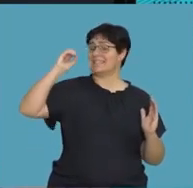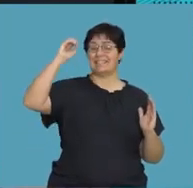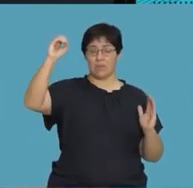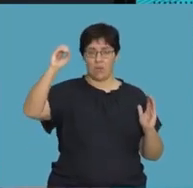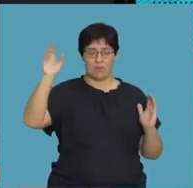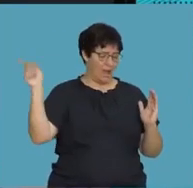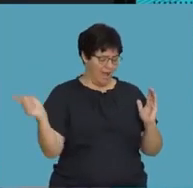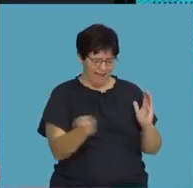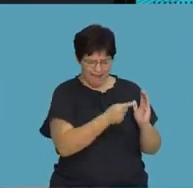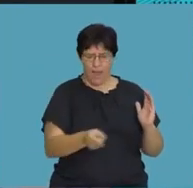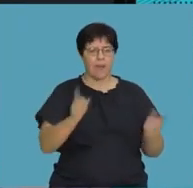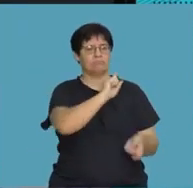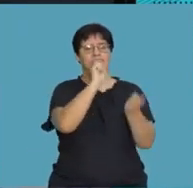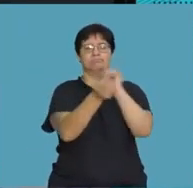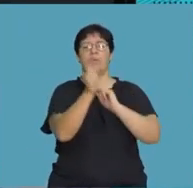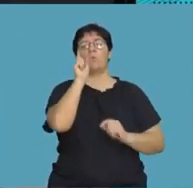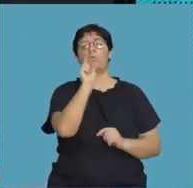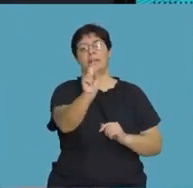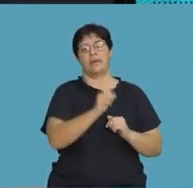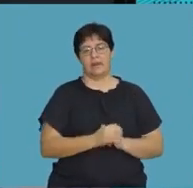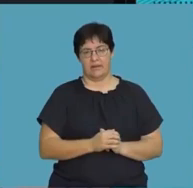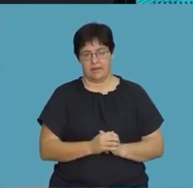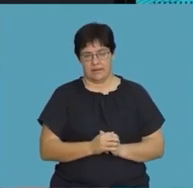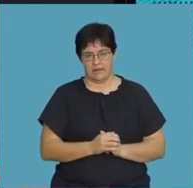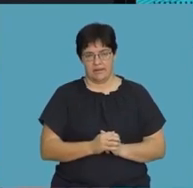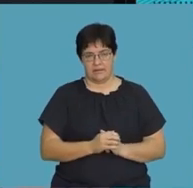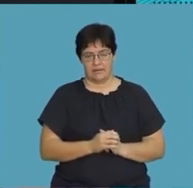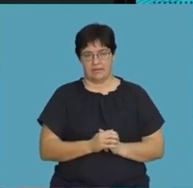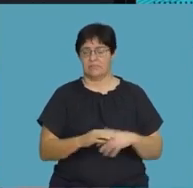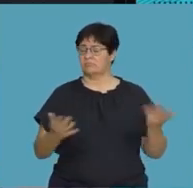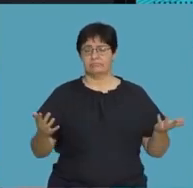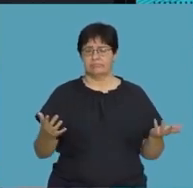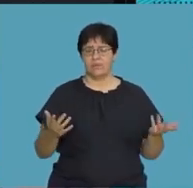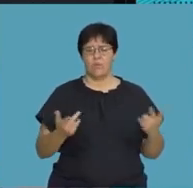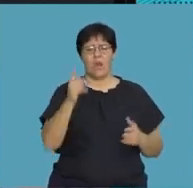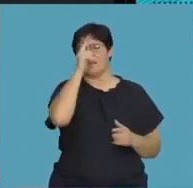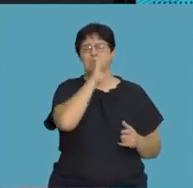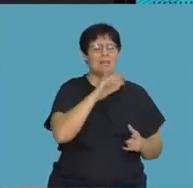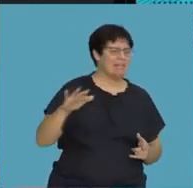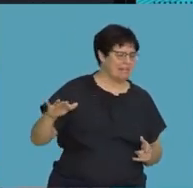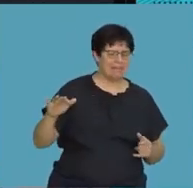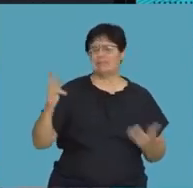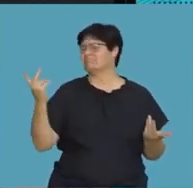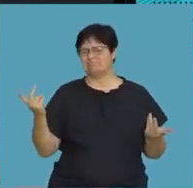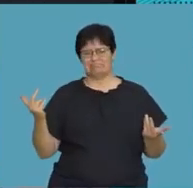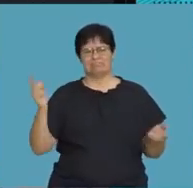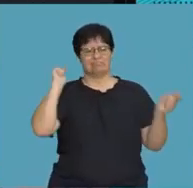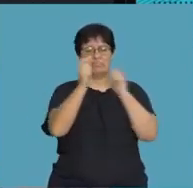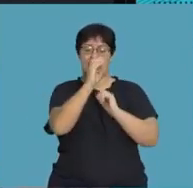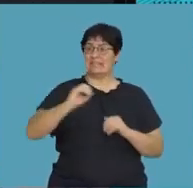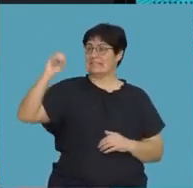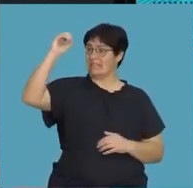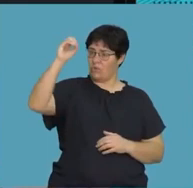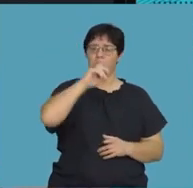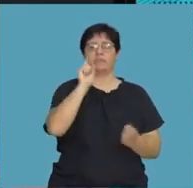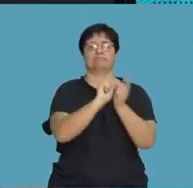and raise it to 0, everything that is there is just going to become 1. If I have a million raised to 0, it will